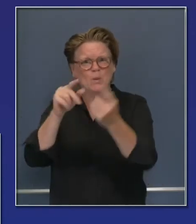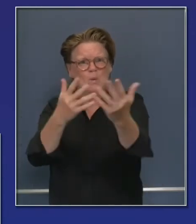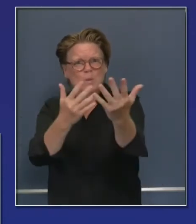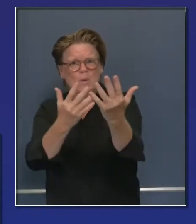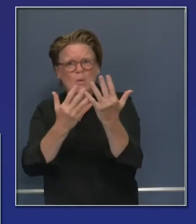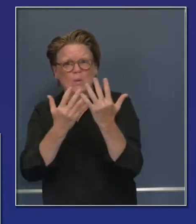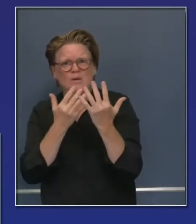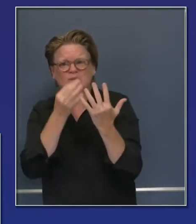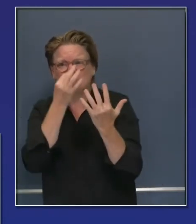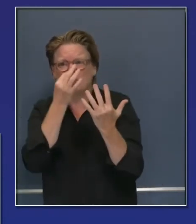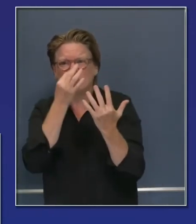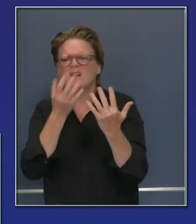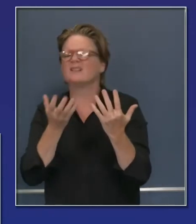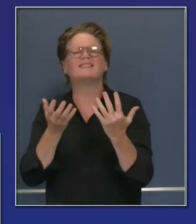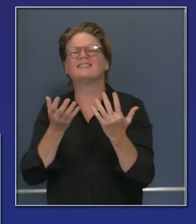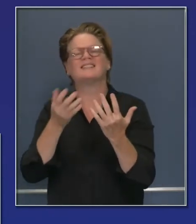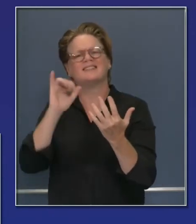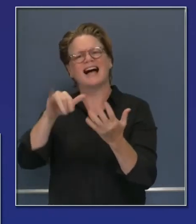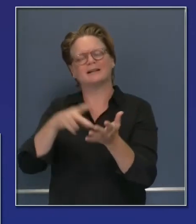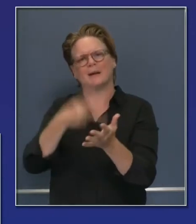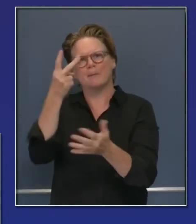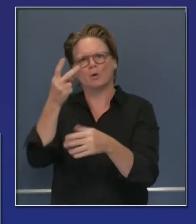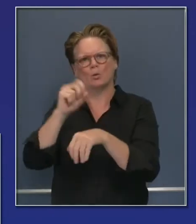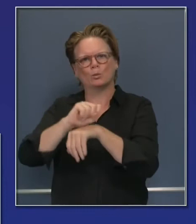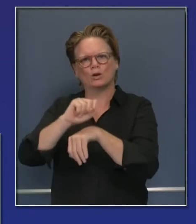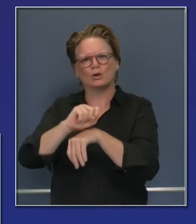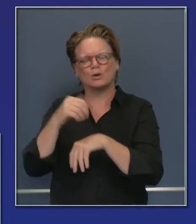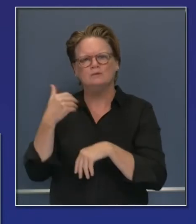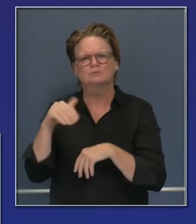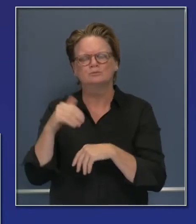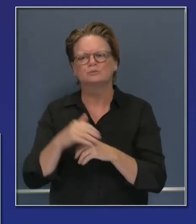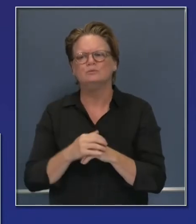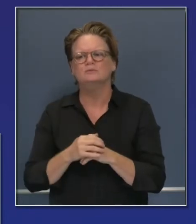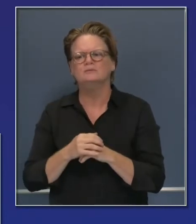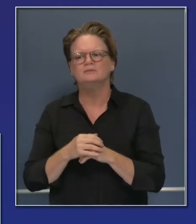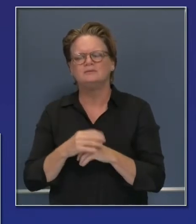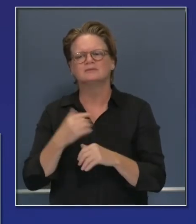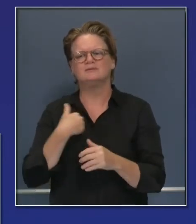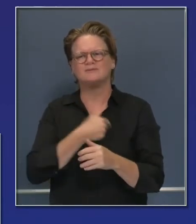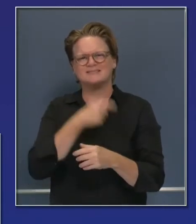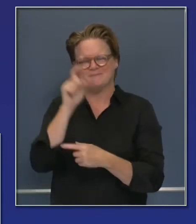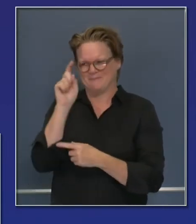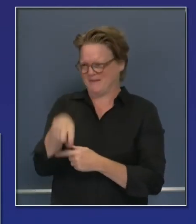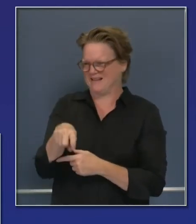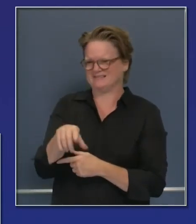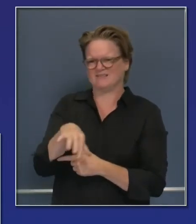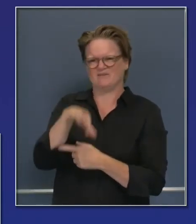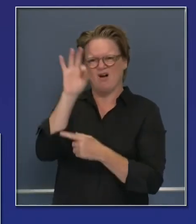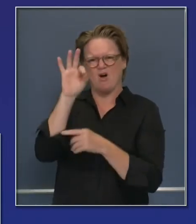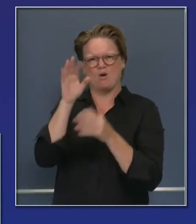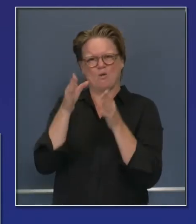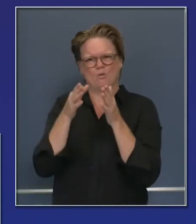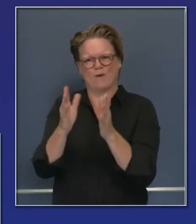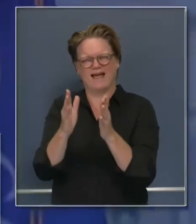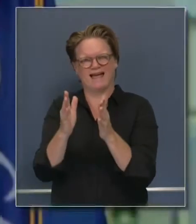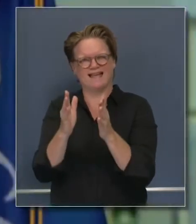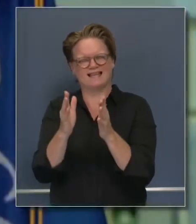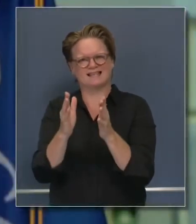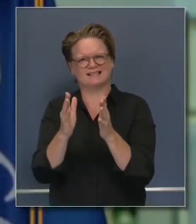costs, ultimately bring down the cost for everybody. And we think this will improve innovation as well as part of the larger thrust.